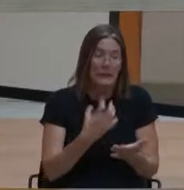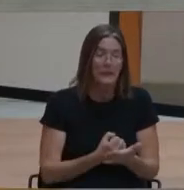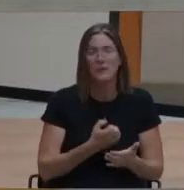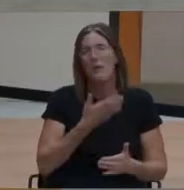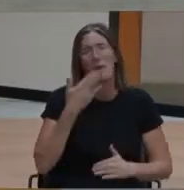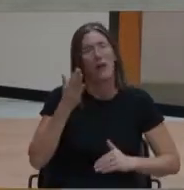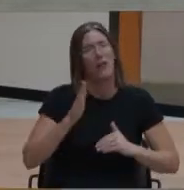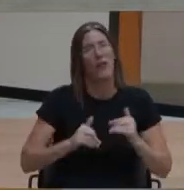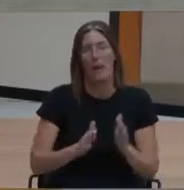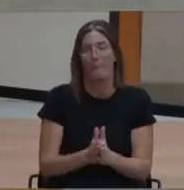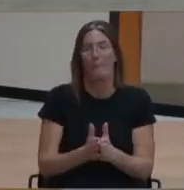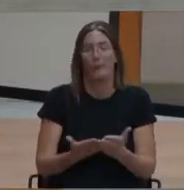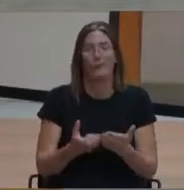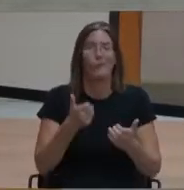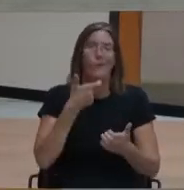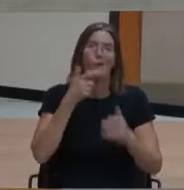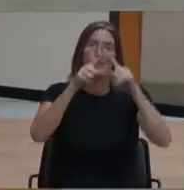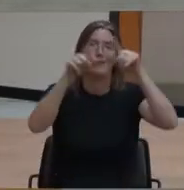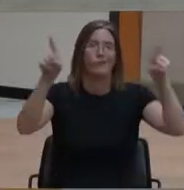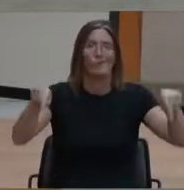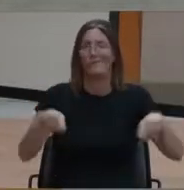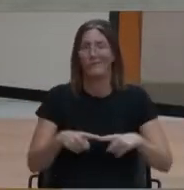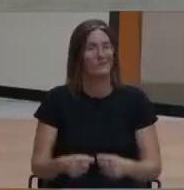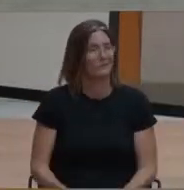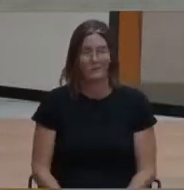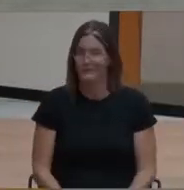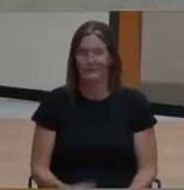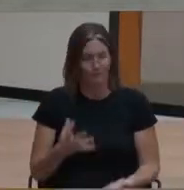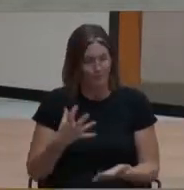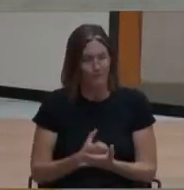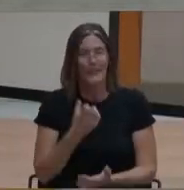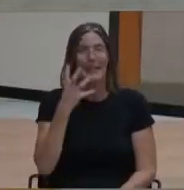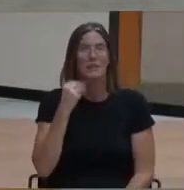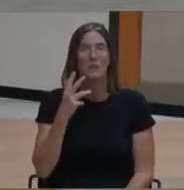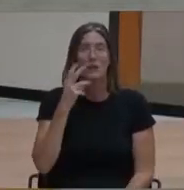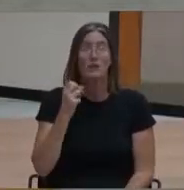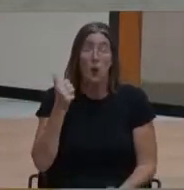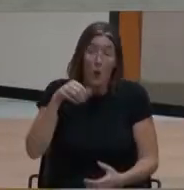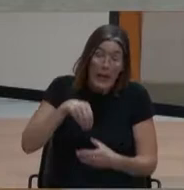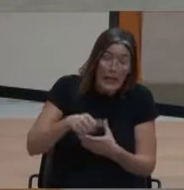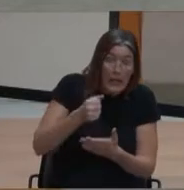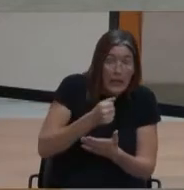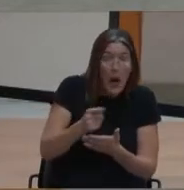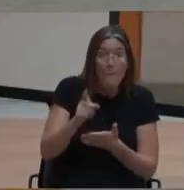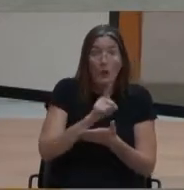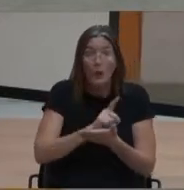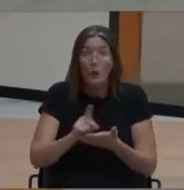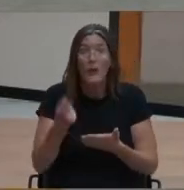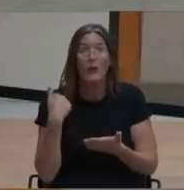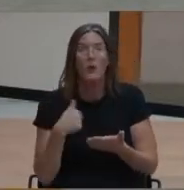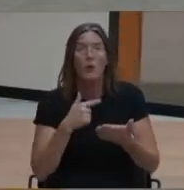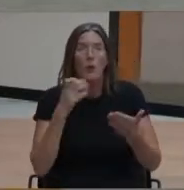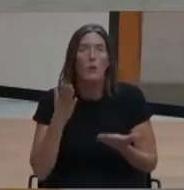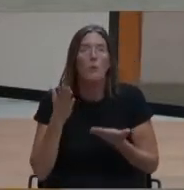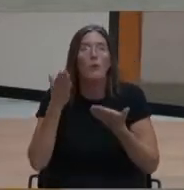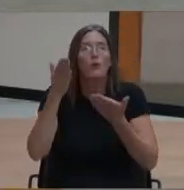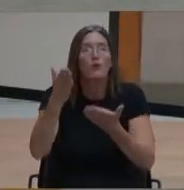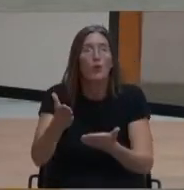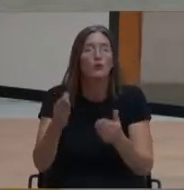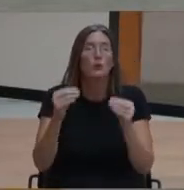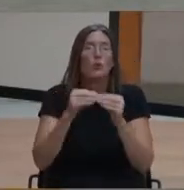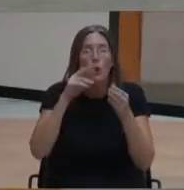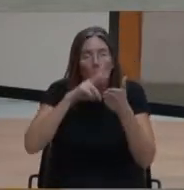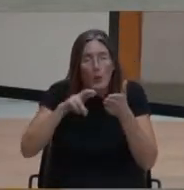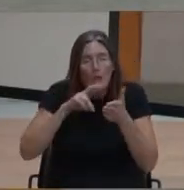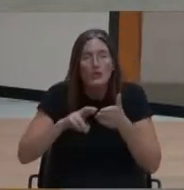is most exciting, that in a couple of weeks, we'll be able to propose our research topics for our Circulos project this year. We will